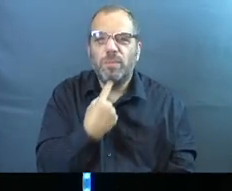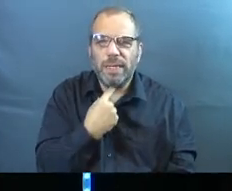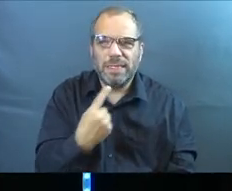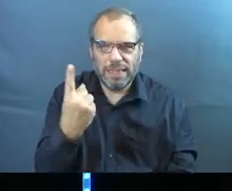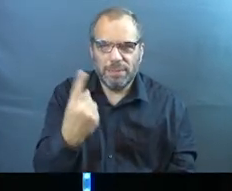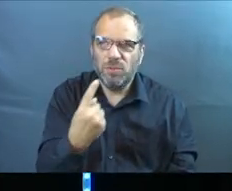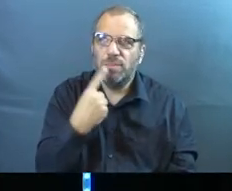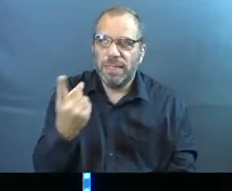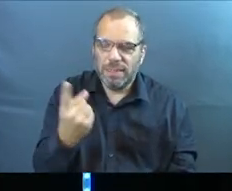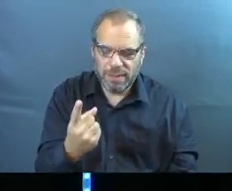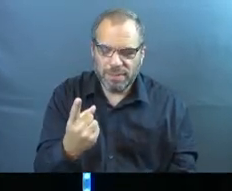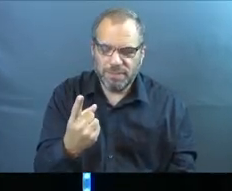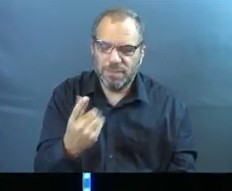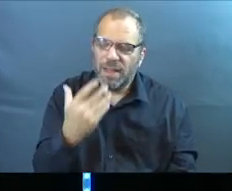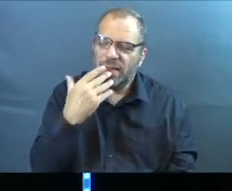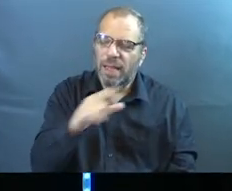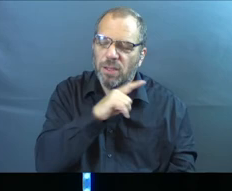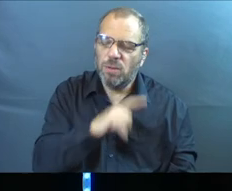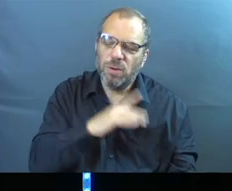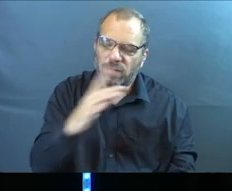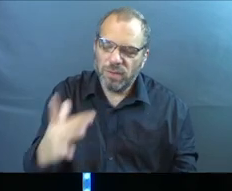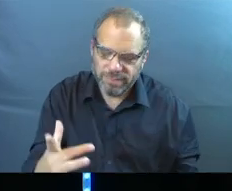thank you Lord for visiting us today